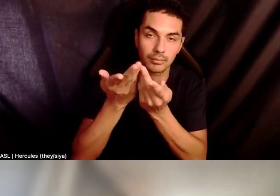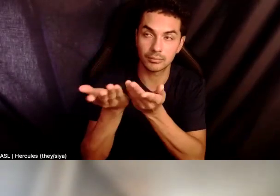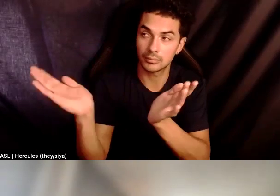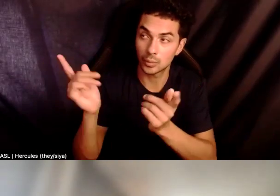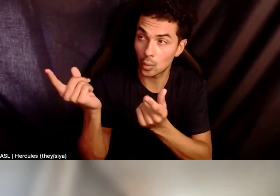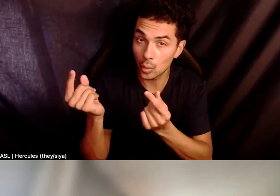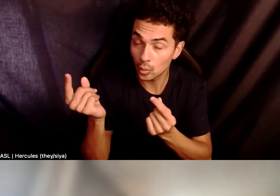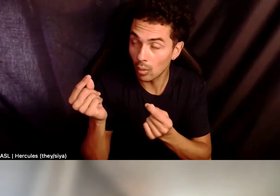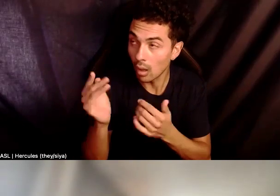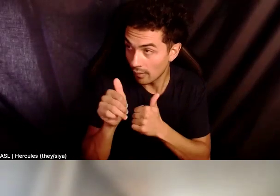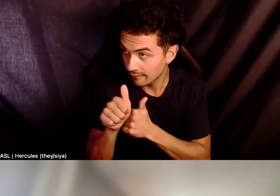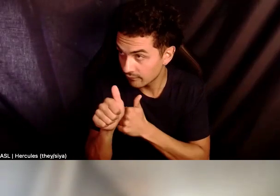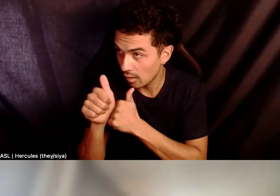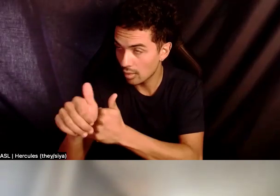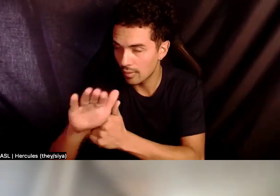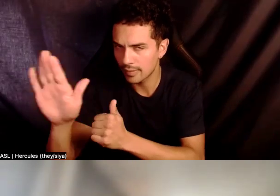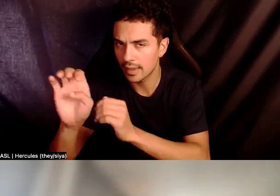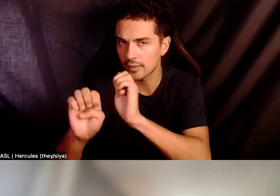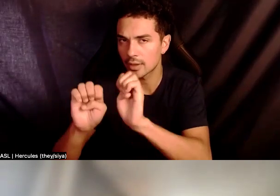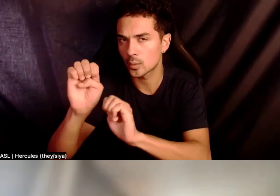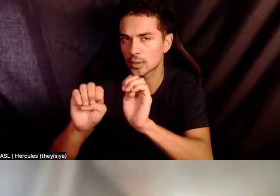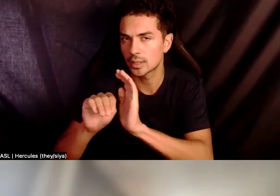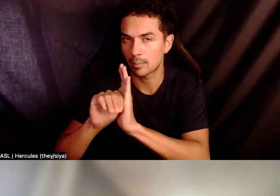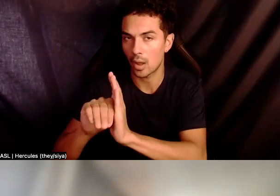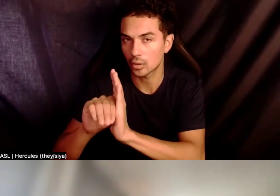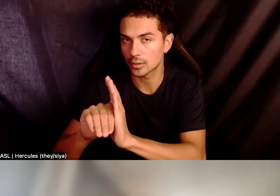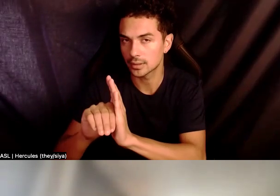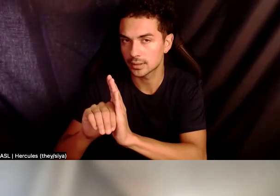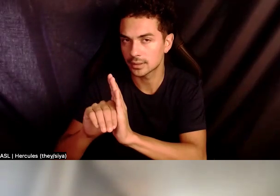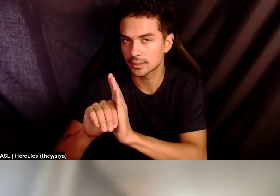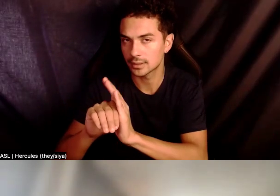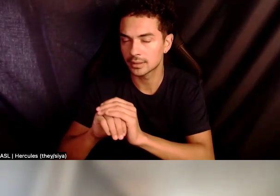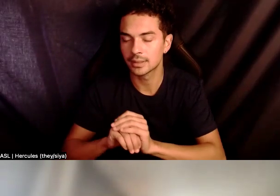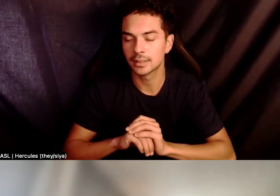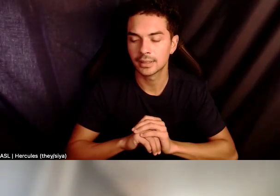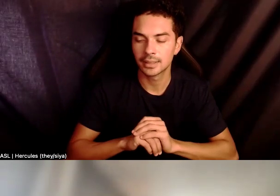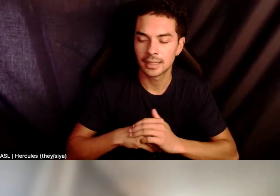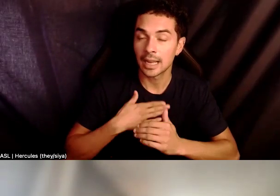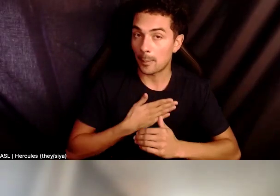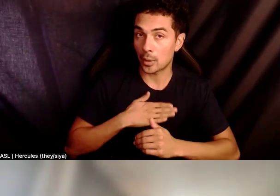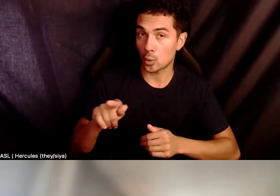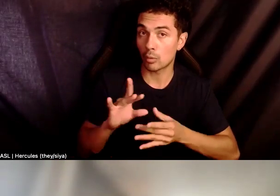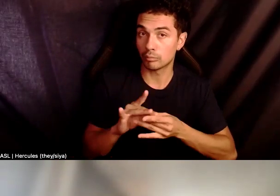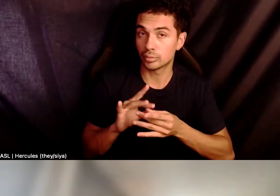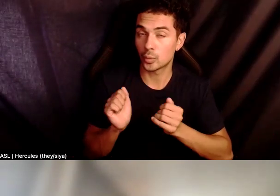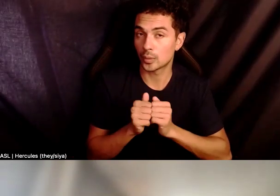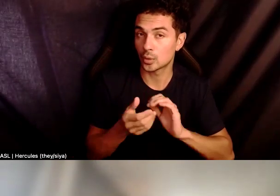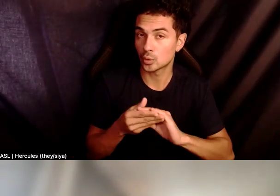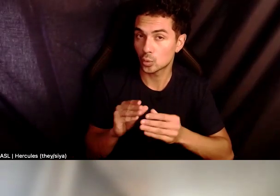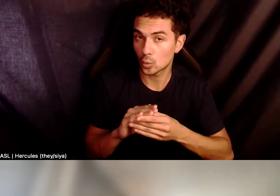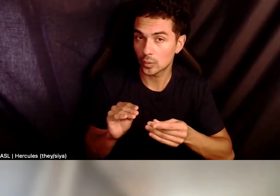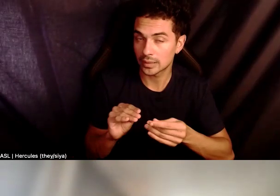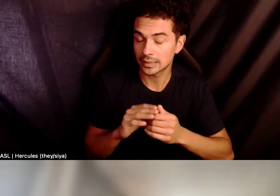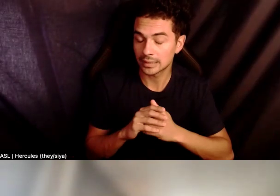evaluation models. And I, I appreciate you kind of tying this in with the story as well. Um, so how,